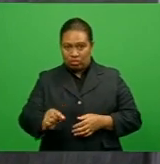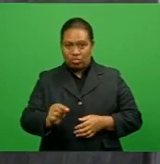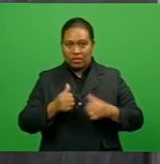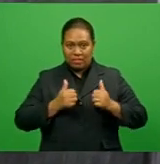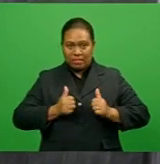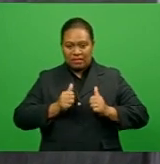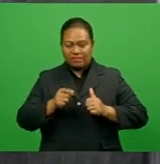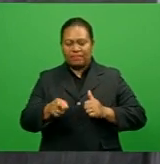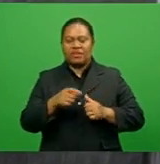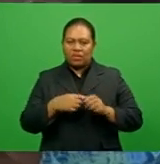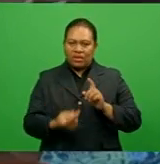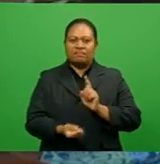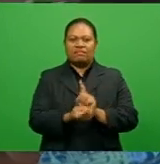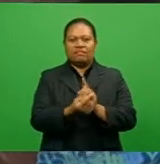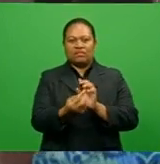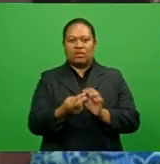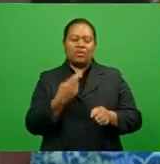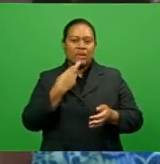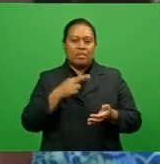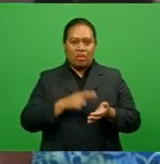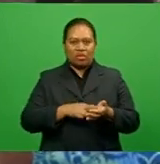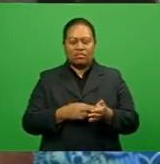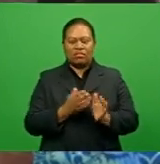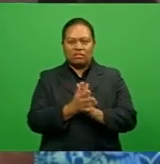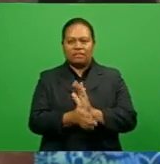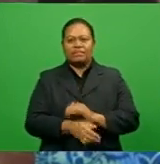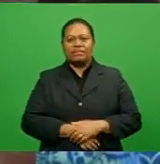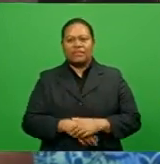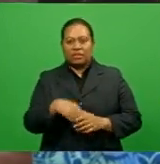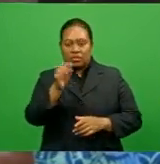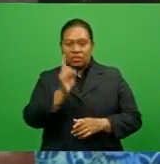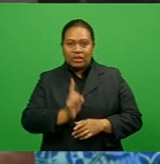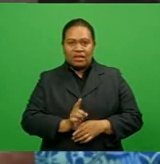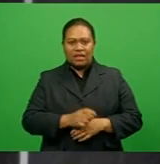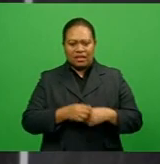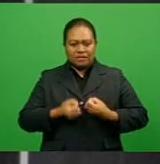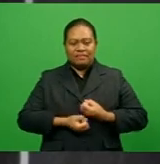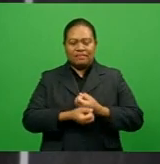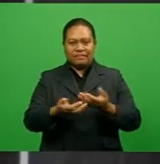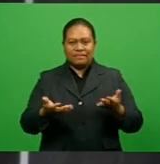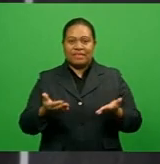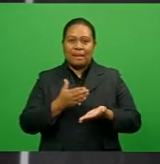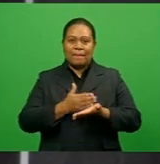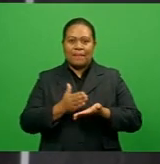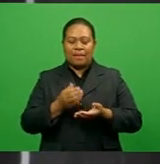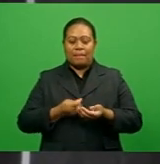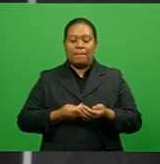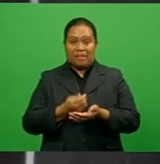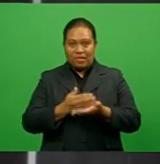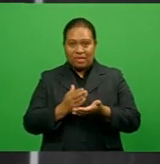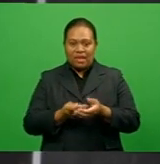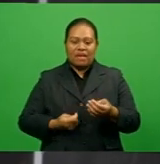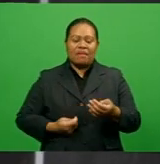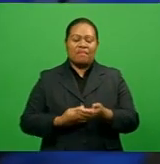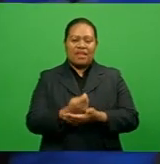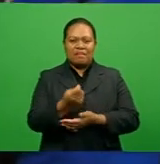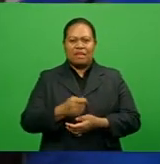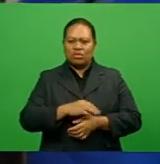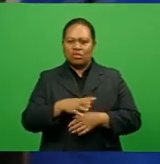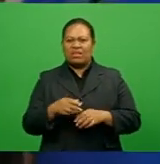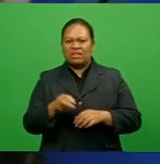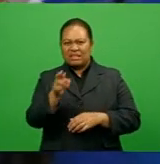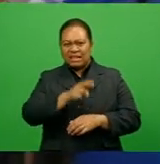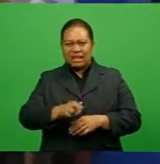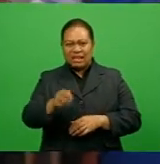will have to face the law. Meanwhile, the fraud today released the payment for Phase 2, Round 2, Cycle 3.